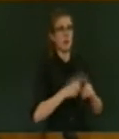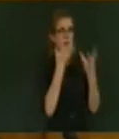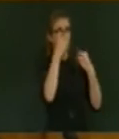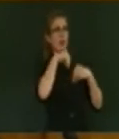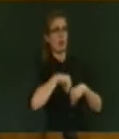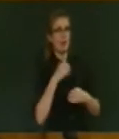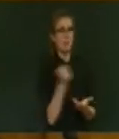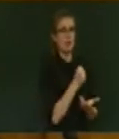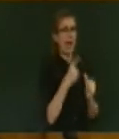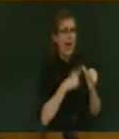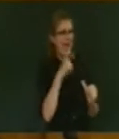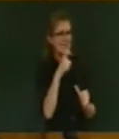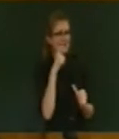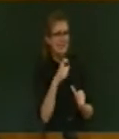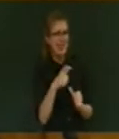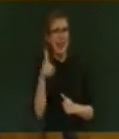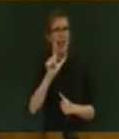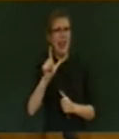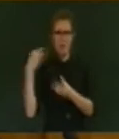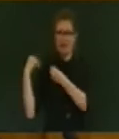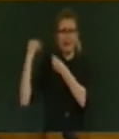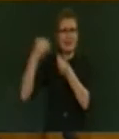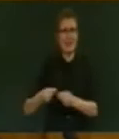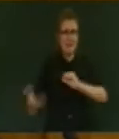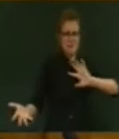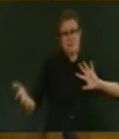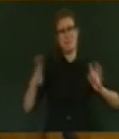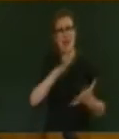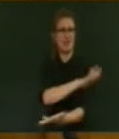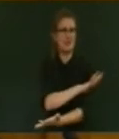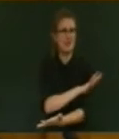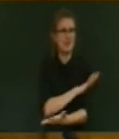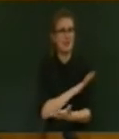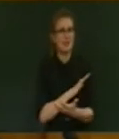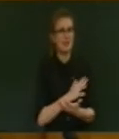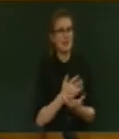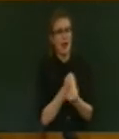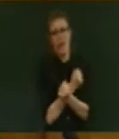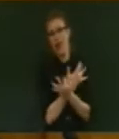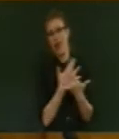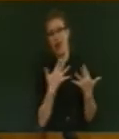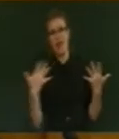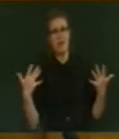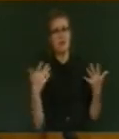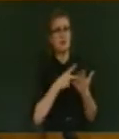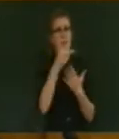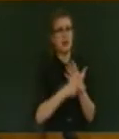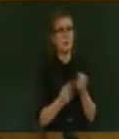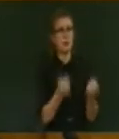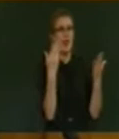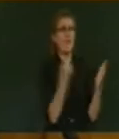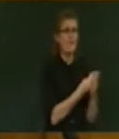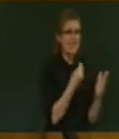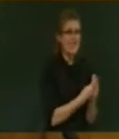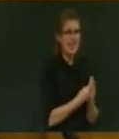a mess we inherited from those people. Dozens of unfunded programmes. What a mess the books were, Mr Speaker.